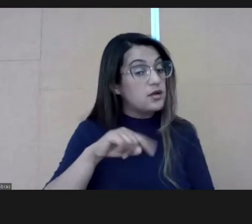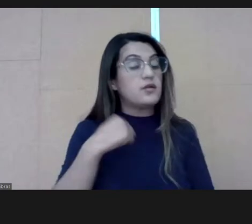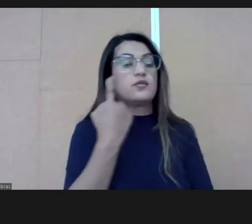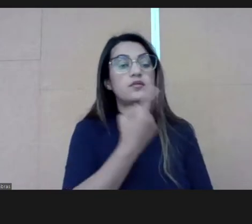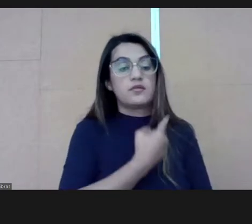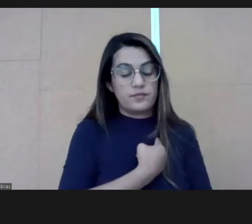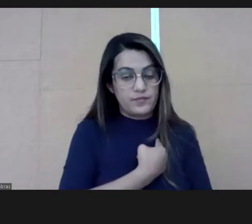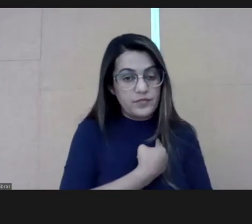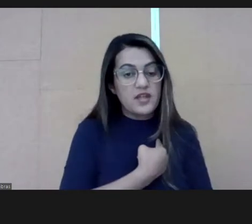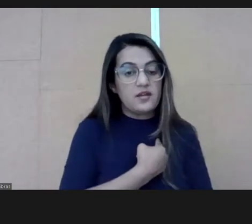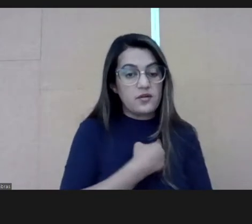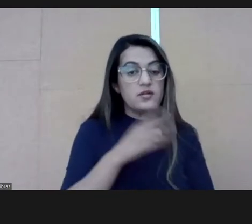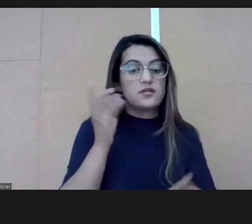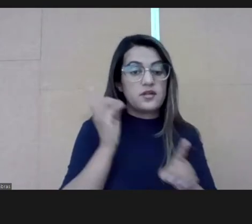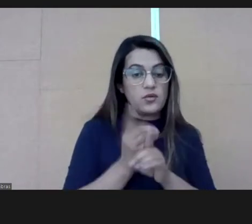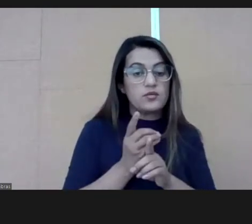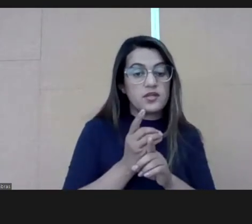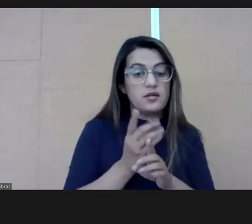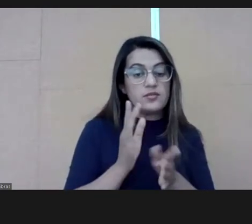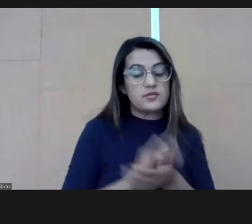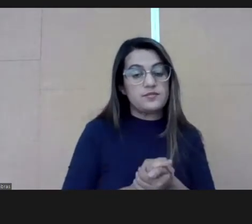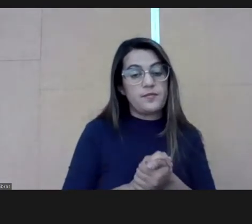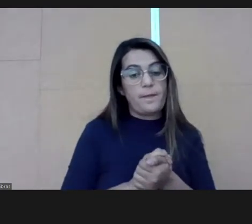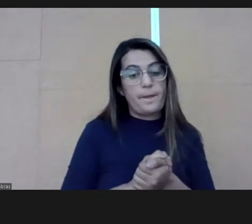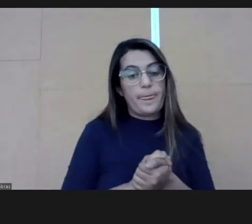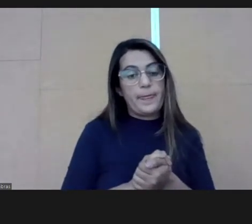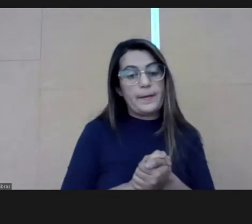So, this was another gain that we had.